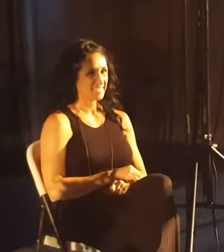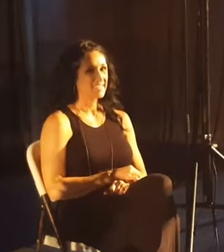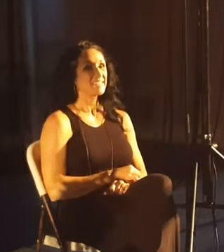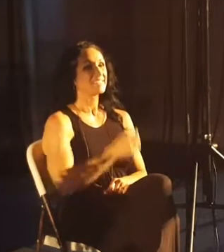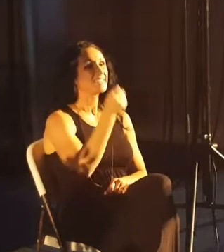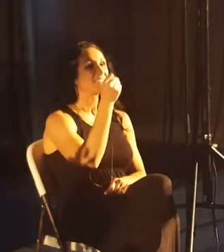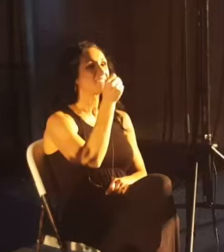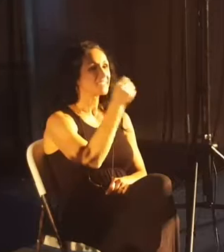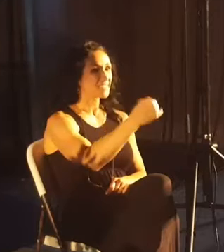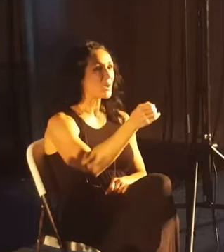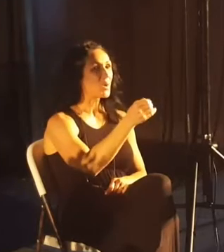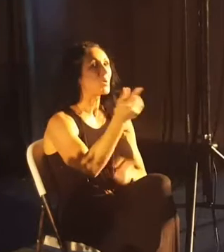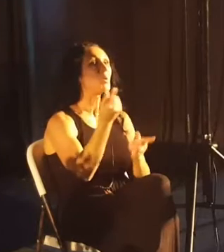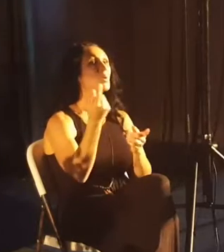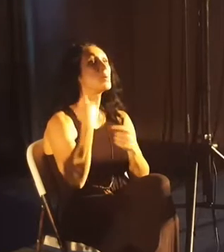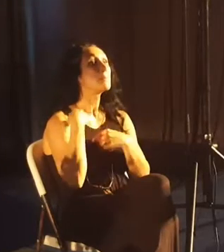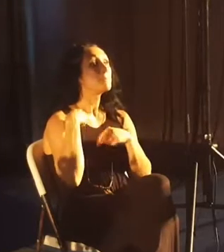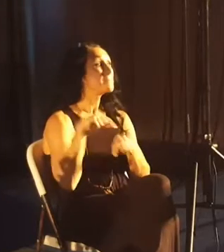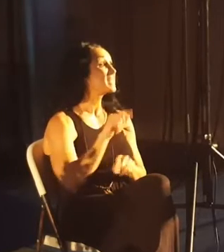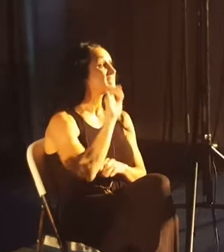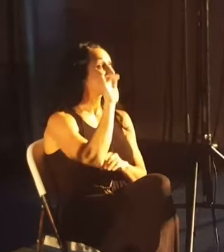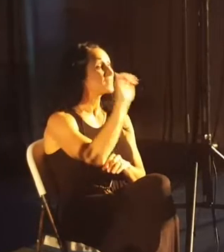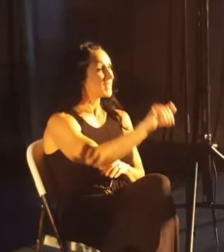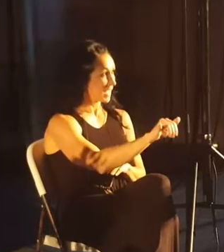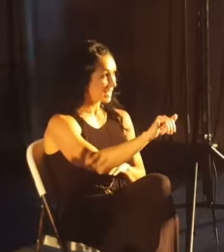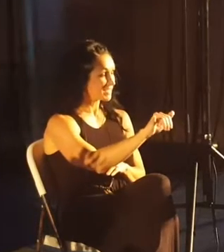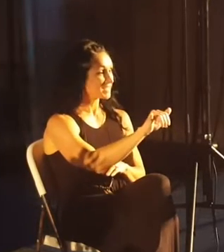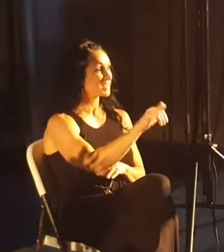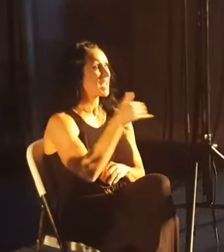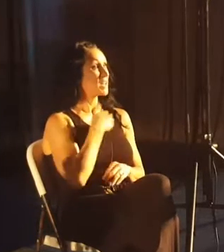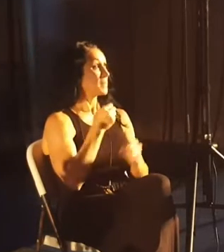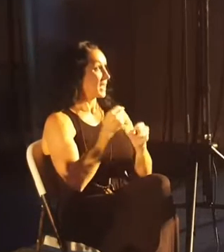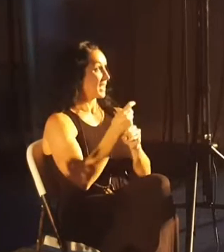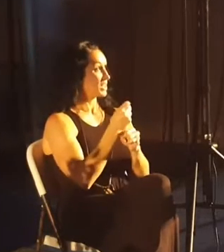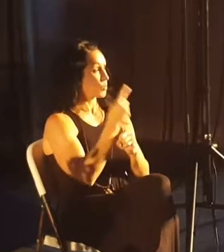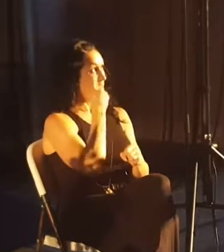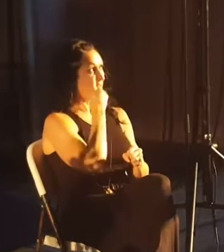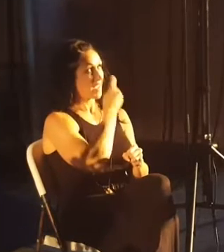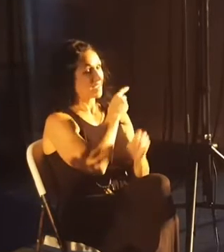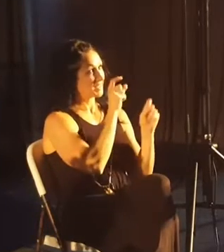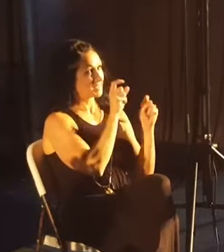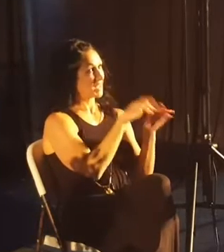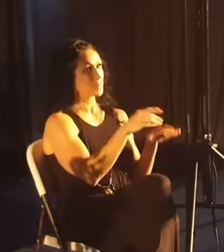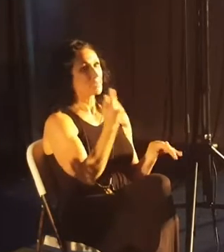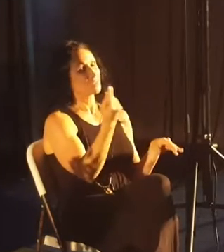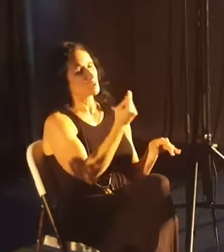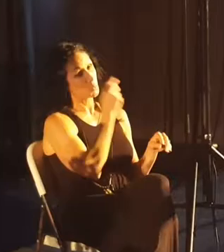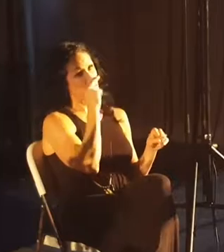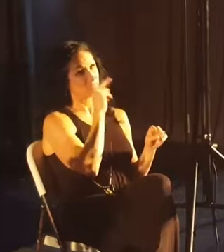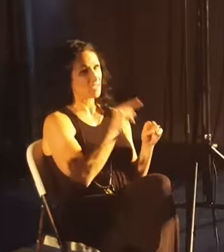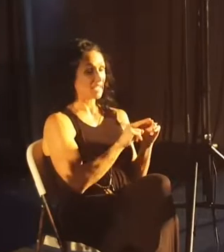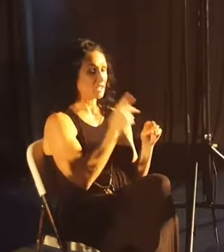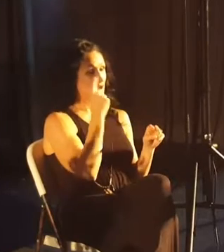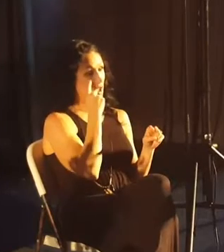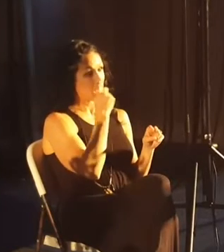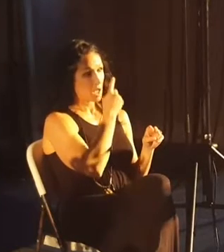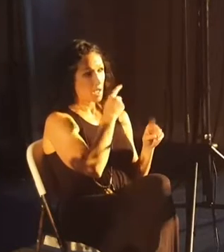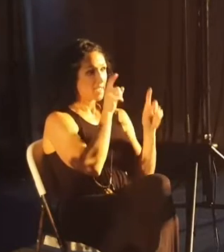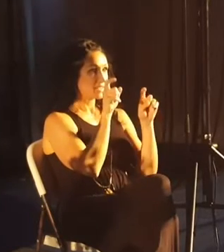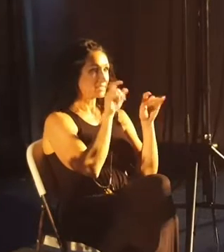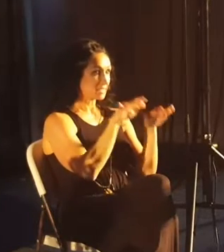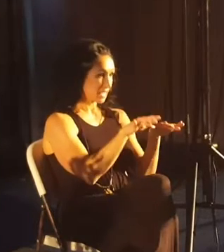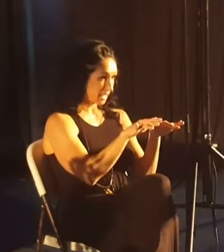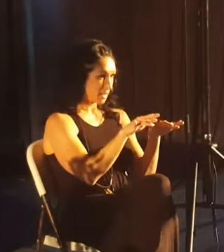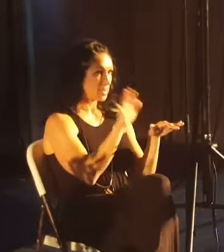And so in the midst of that as well, I had my annual eye exam, and that's always fun to have your eye exam and